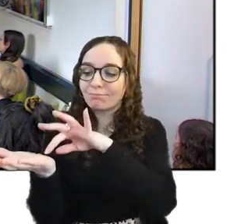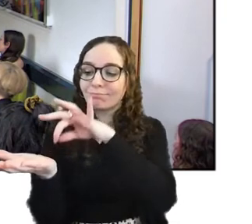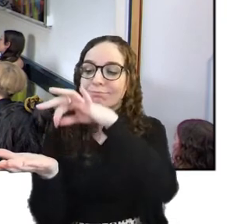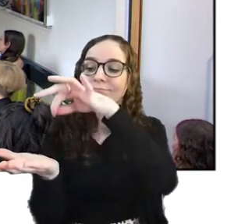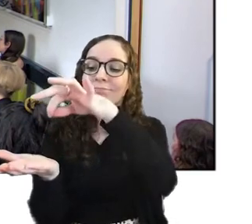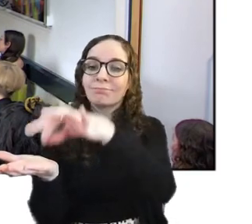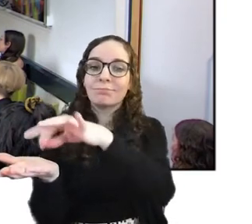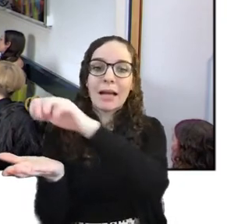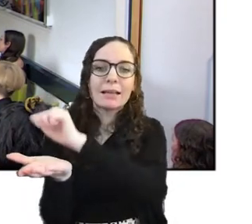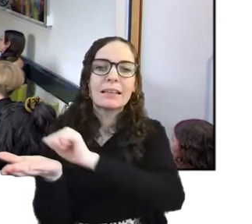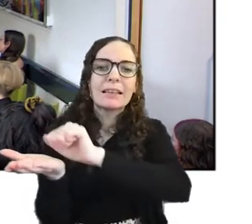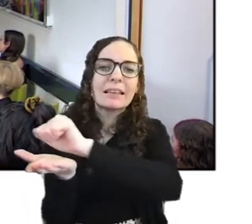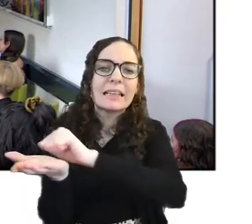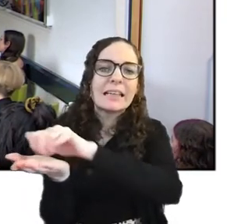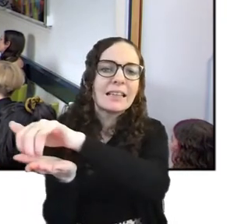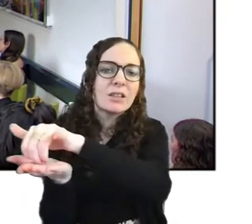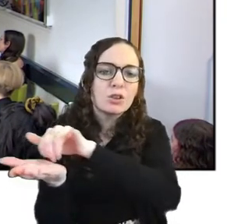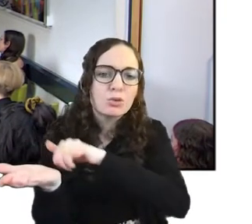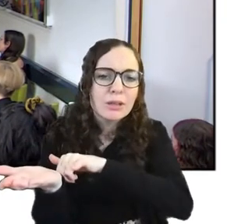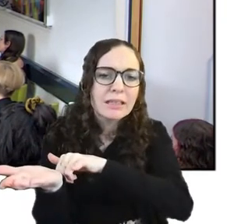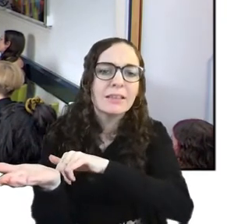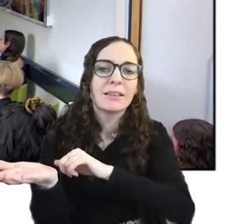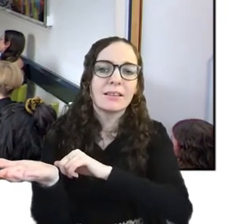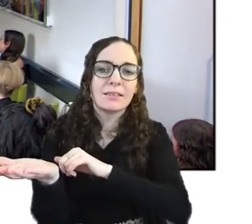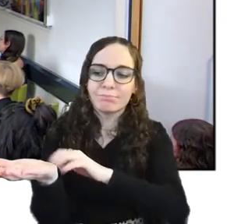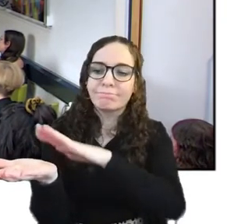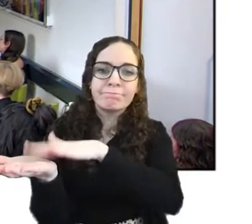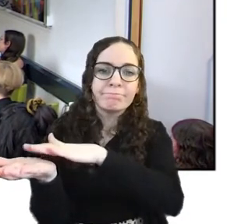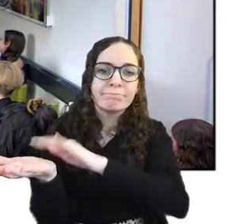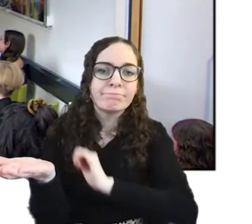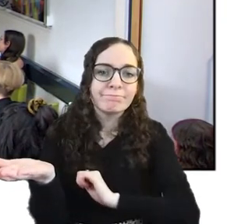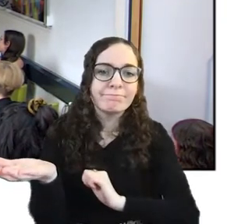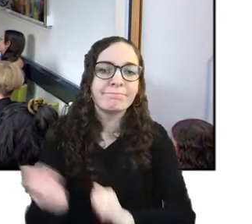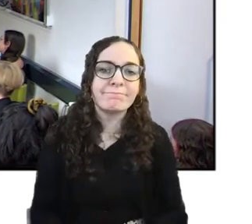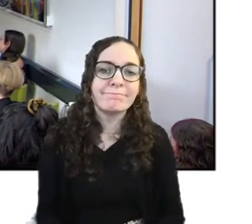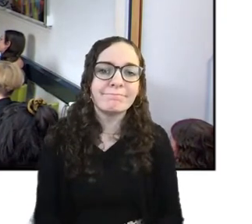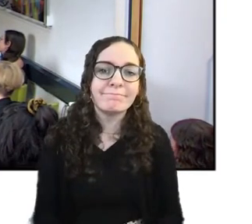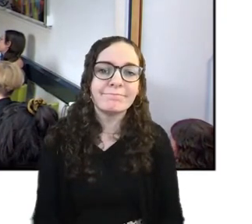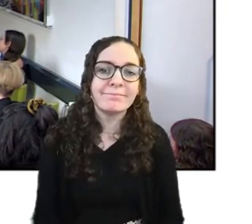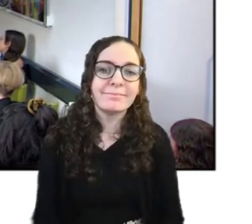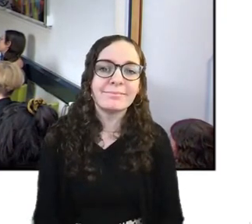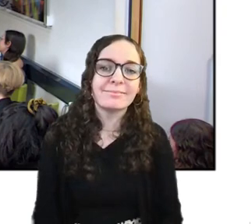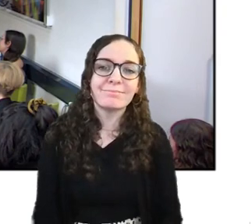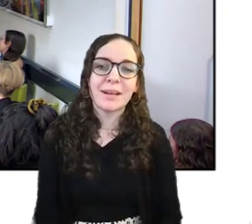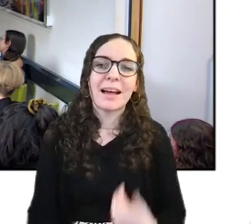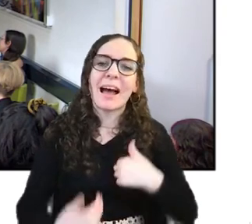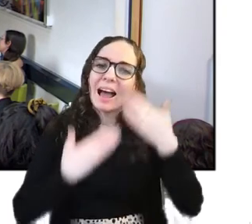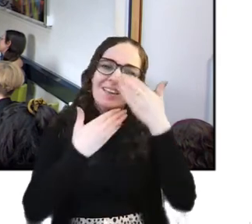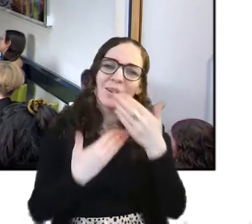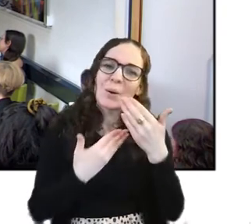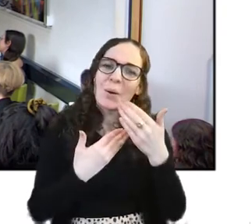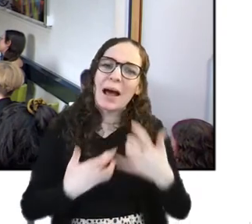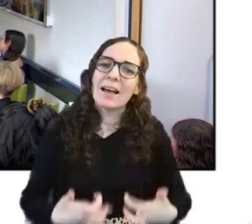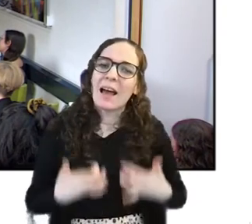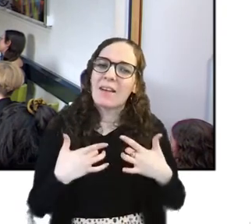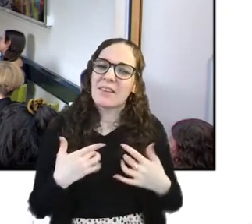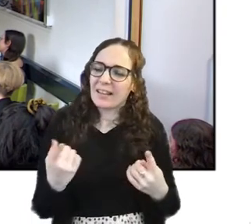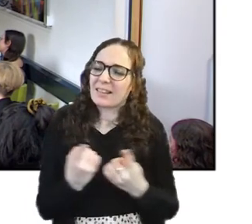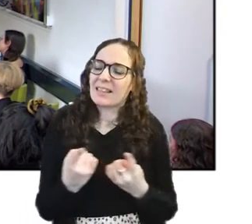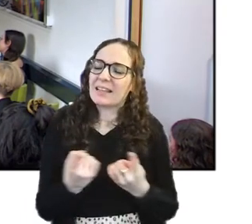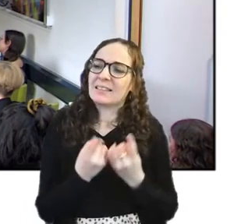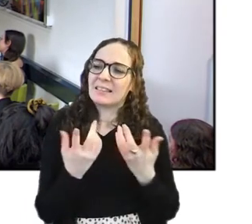as you put it to bed um i don't know i feel like with things it's a bit like nature